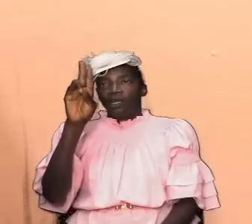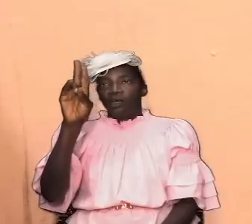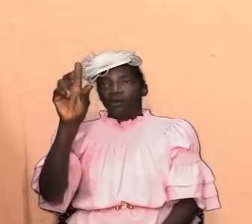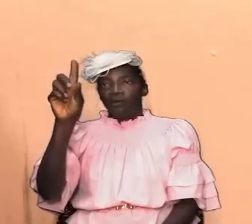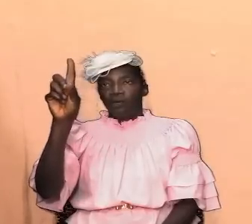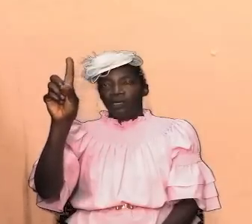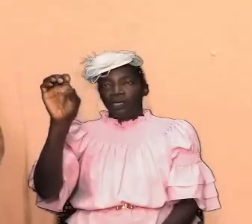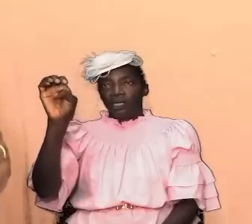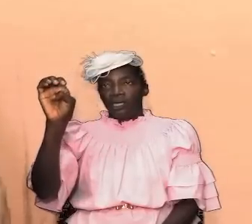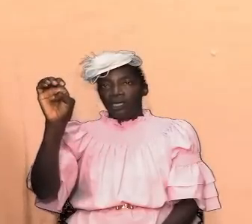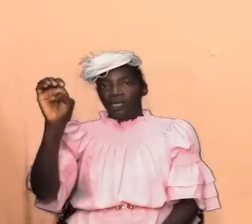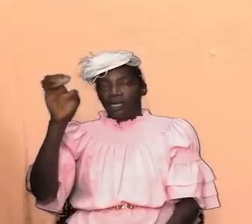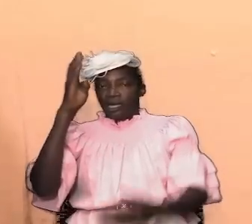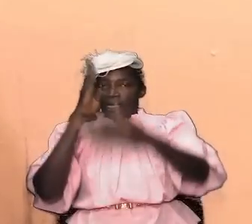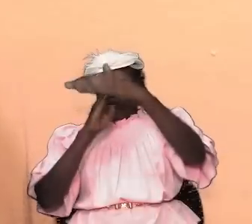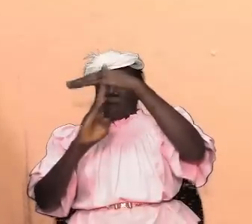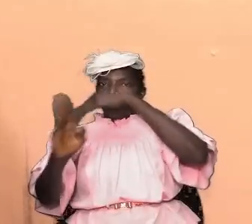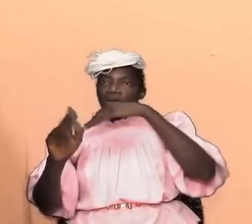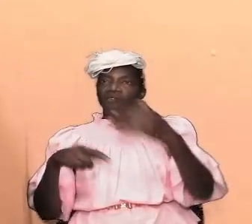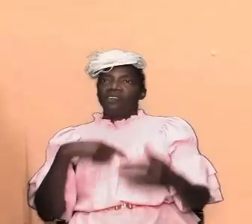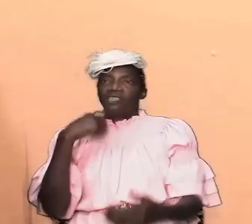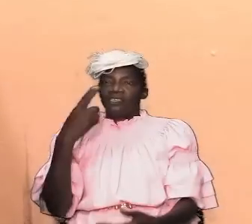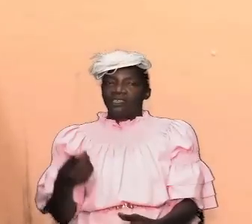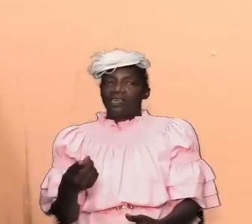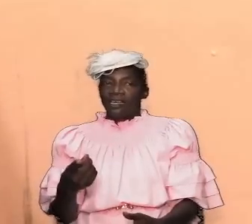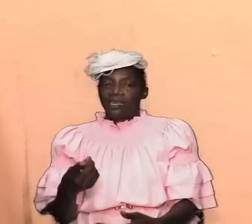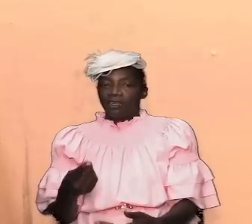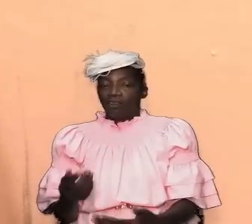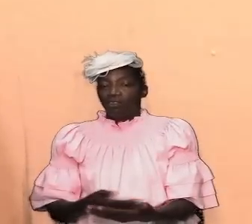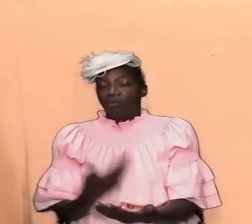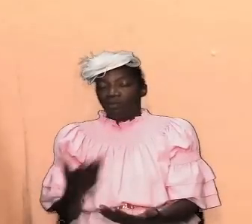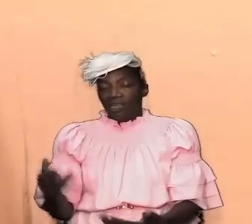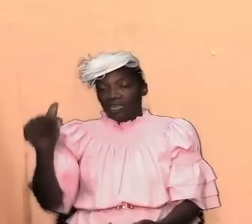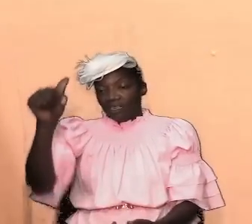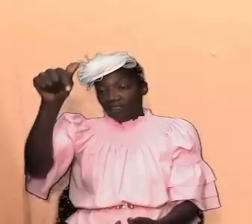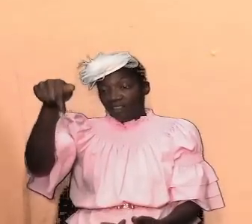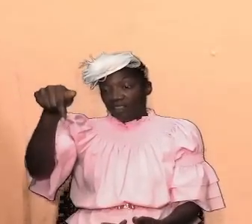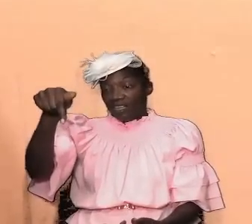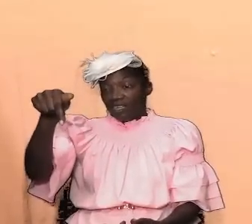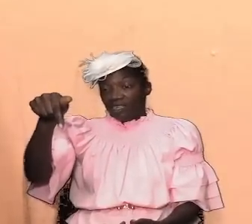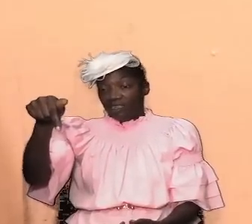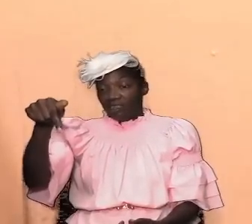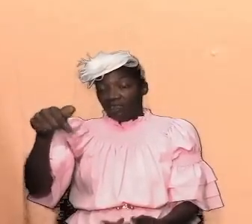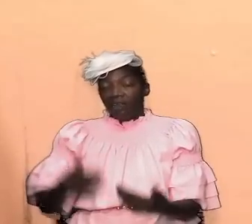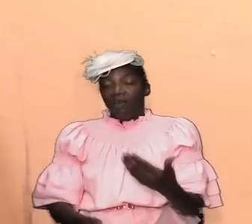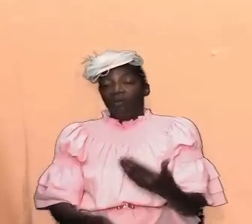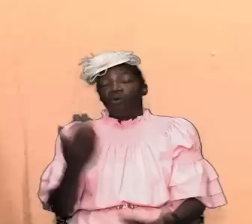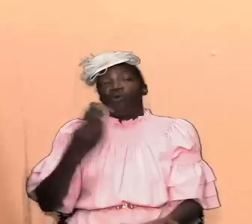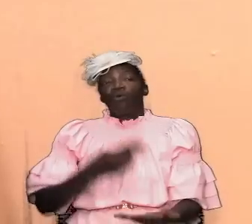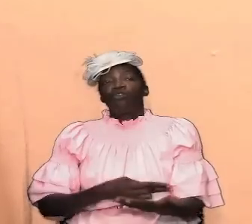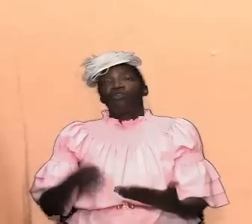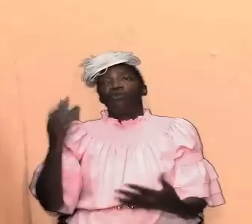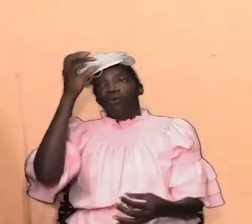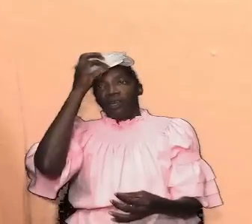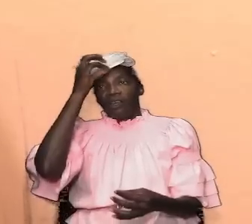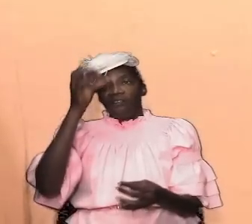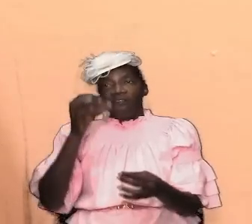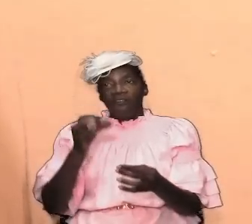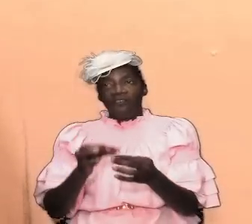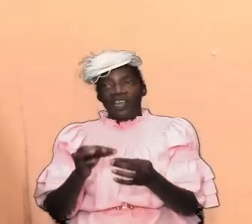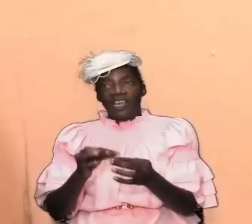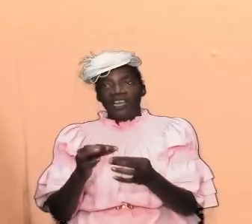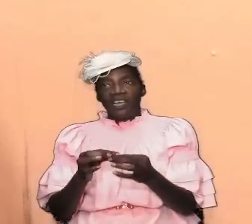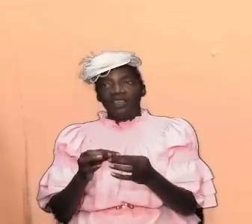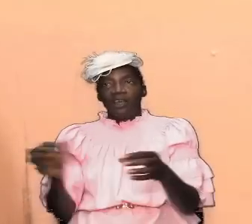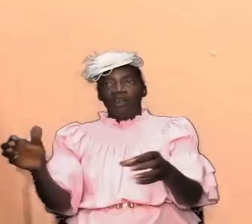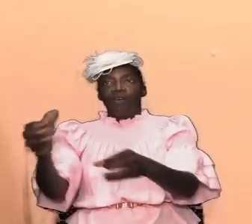outlined some things and reminded us that this is our most holy faith and we must